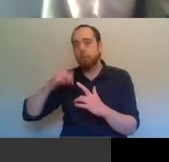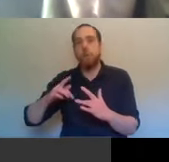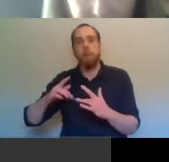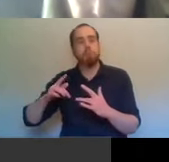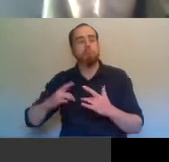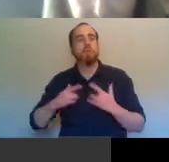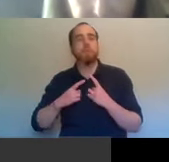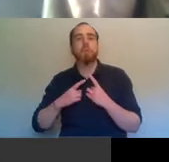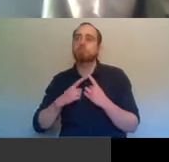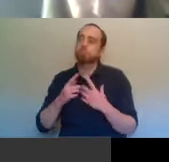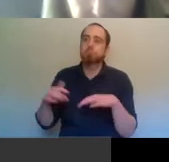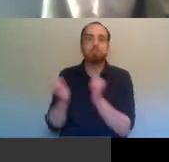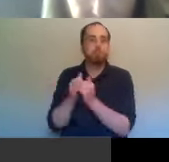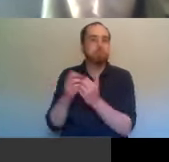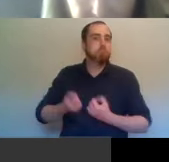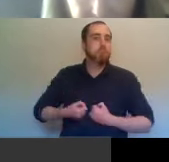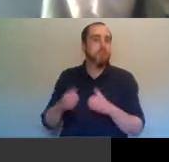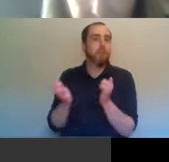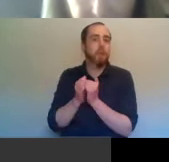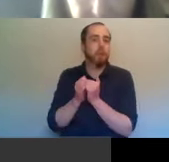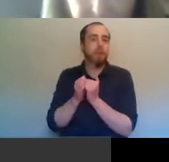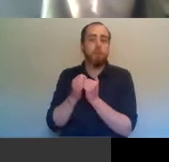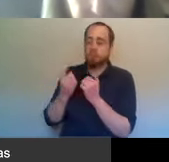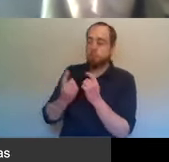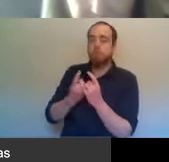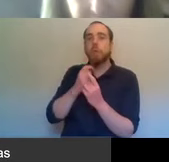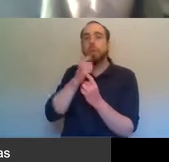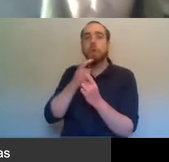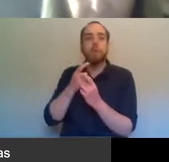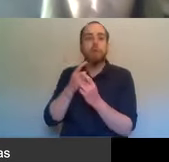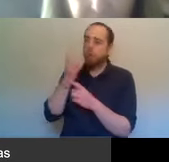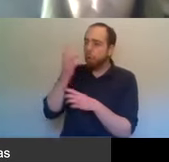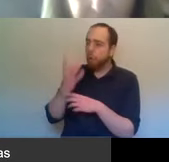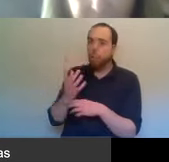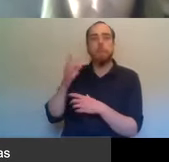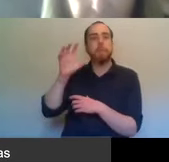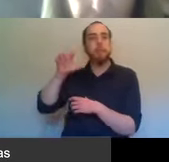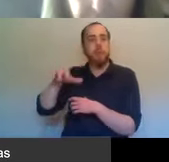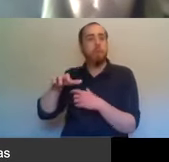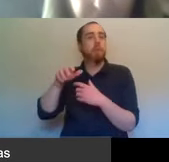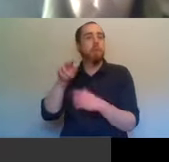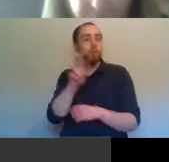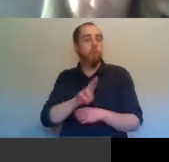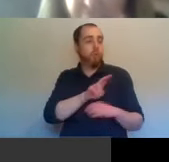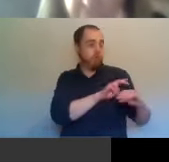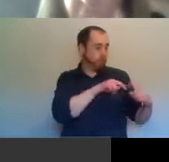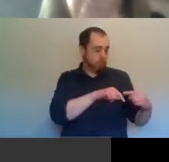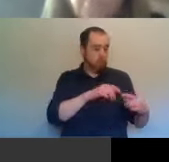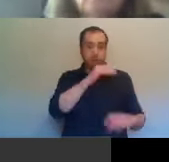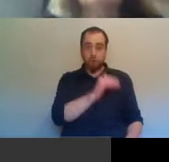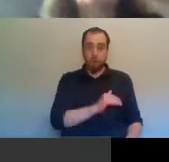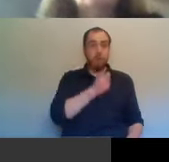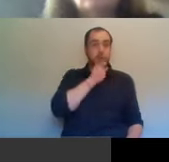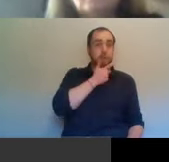make it that, um, we would be the, the only sanctuary for other unionists abandoned. And there was